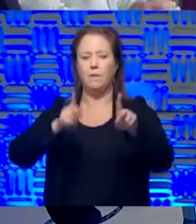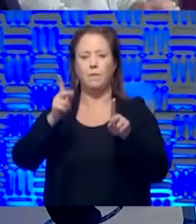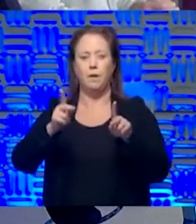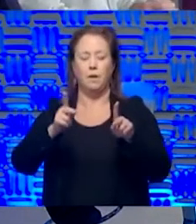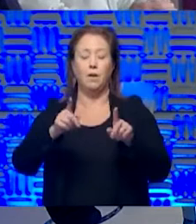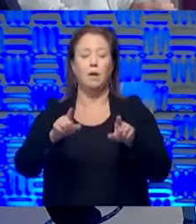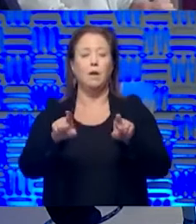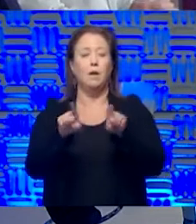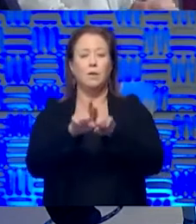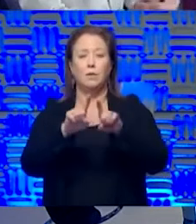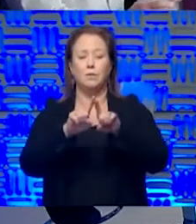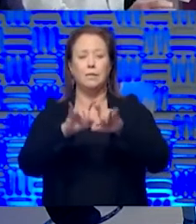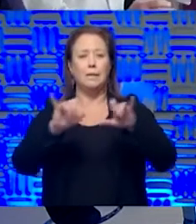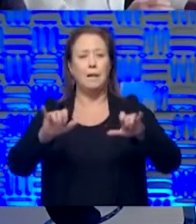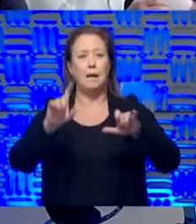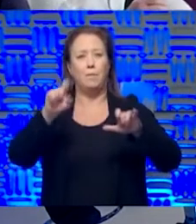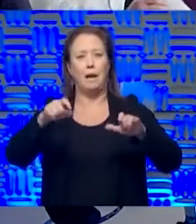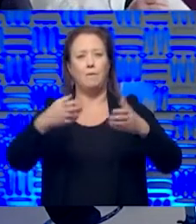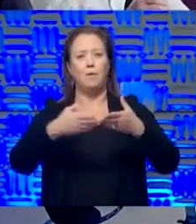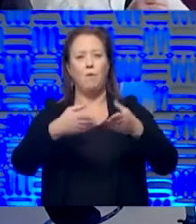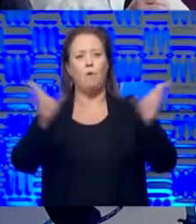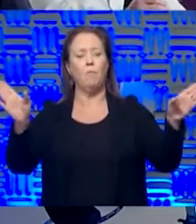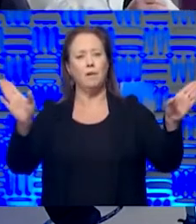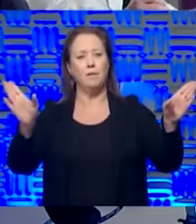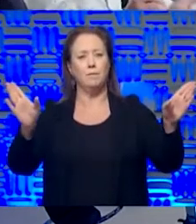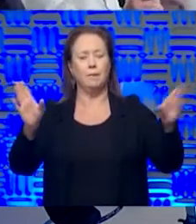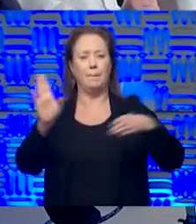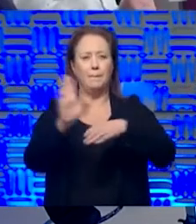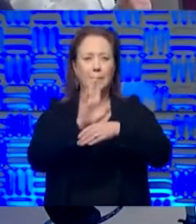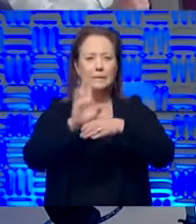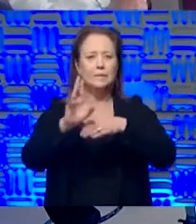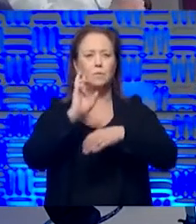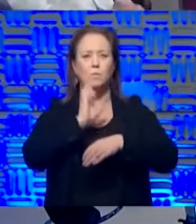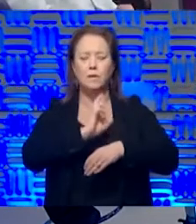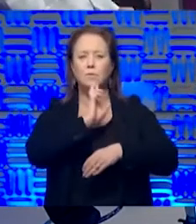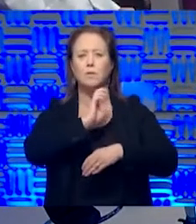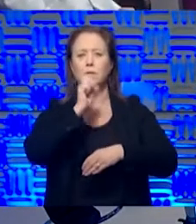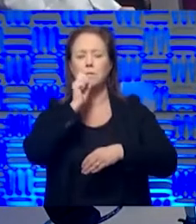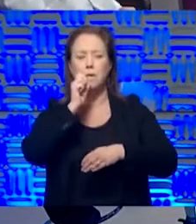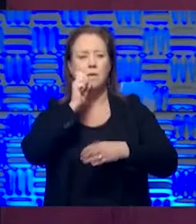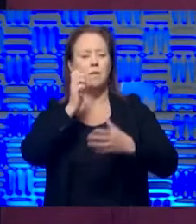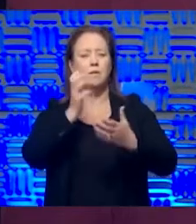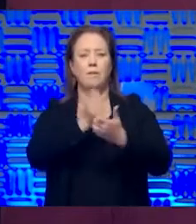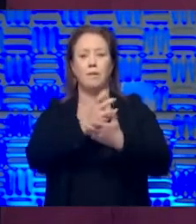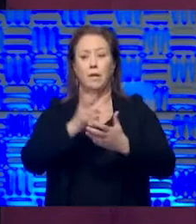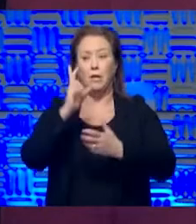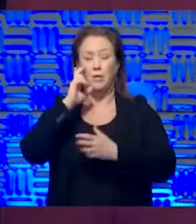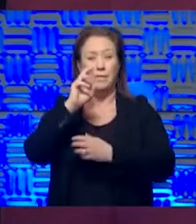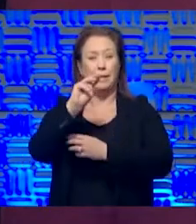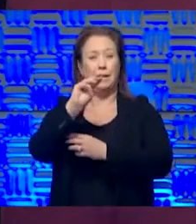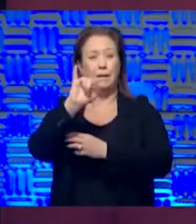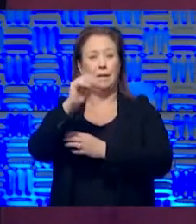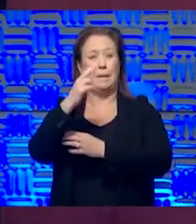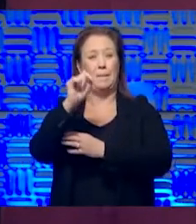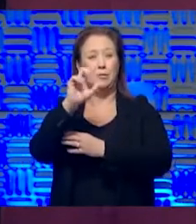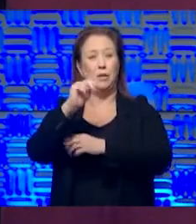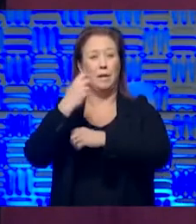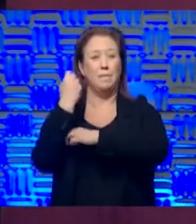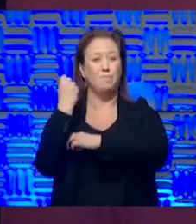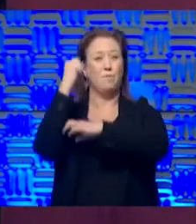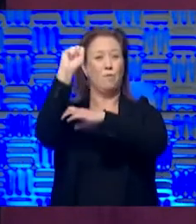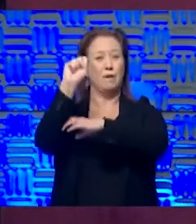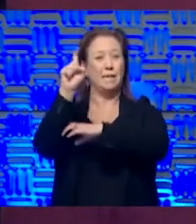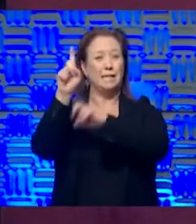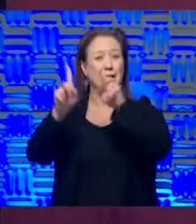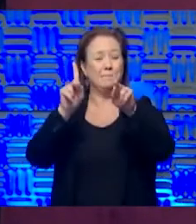also clearly have to reopen the economy. And I might, you know, you see protests in Michigan and wherever, wherever. And, and talk to us about how you strike